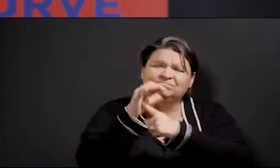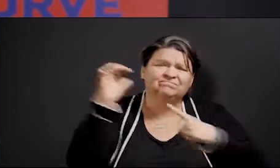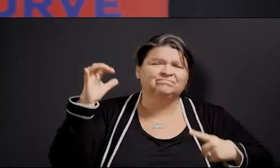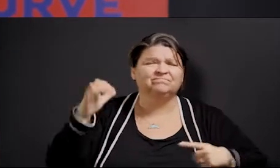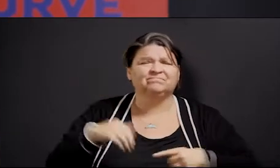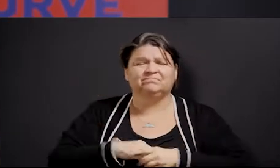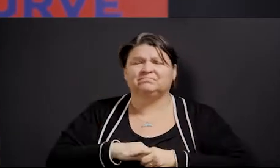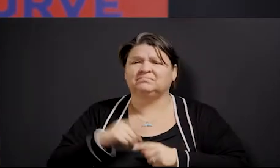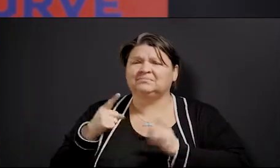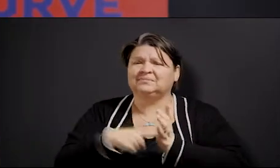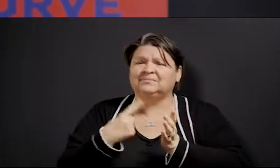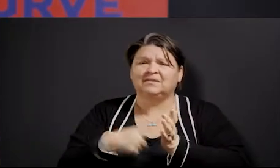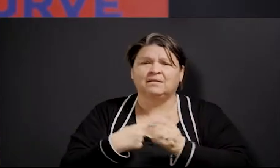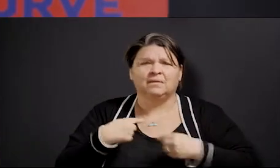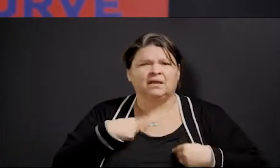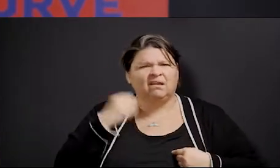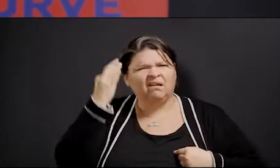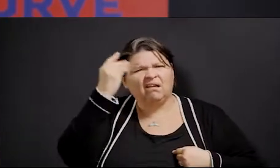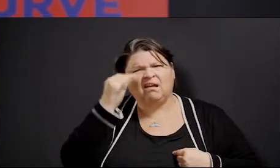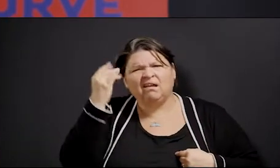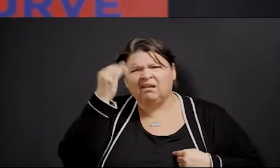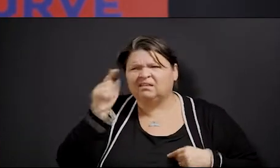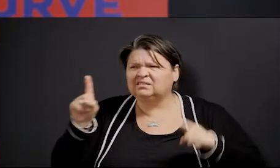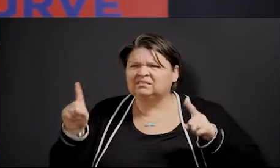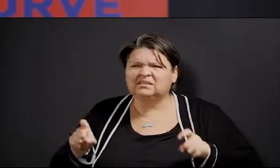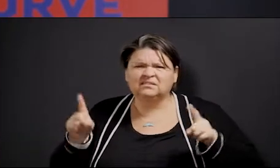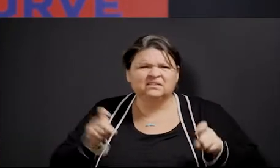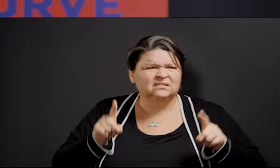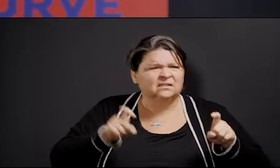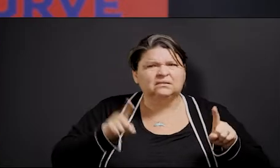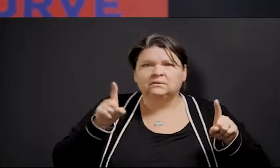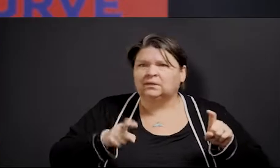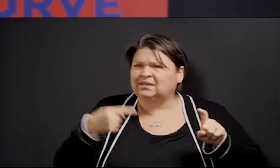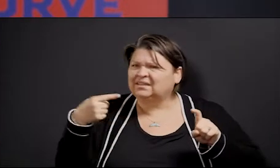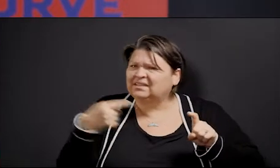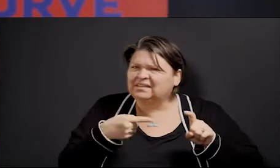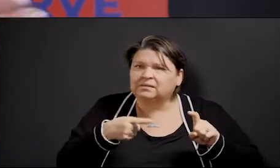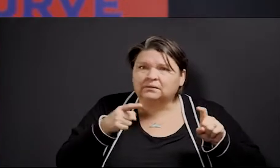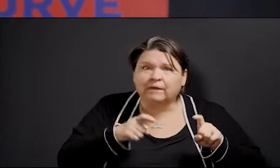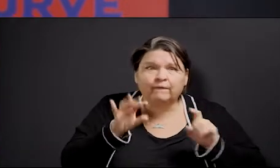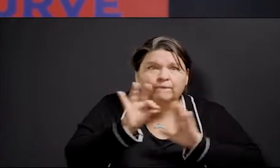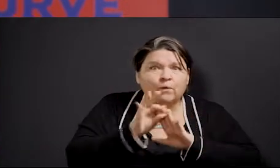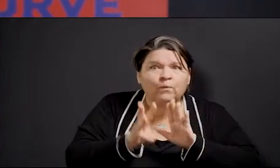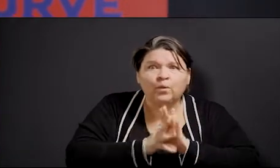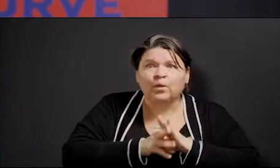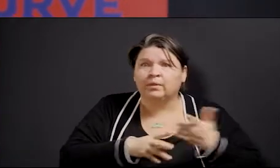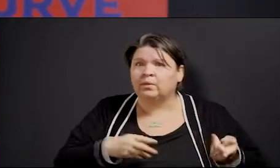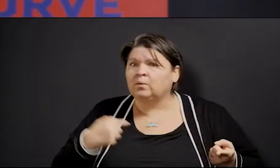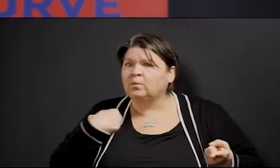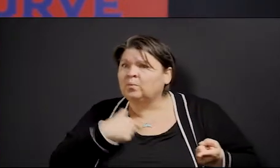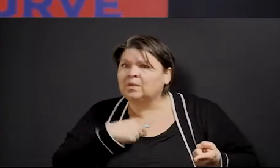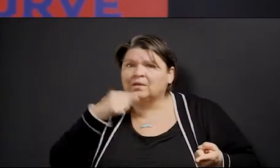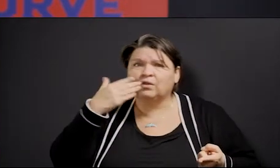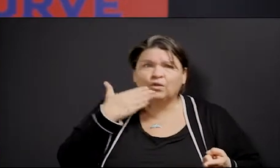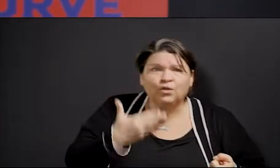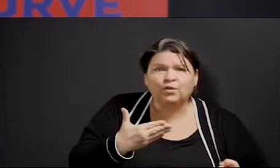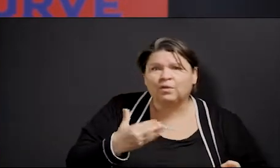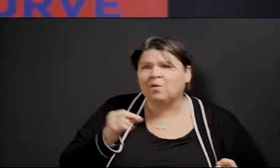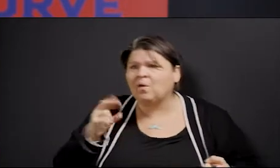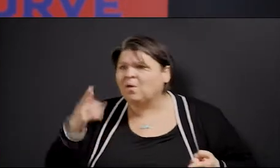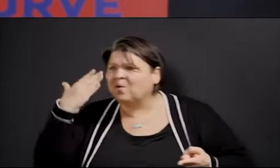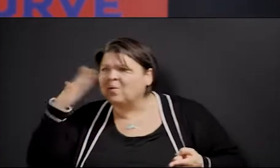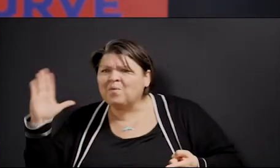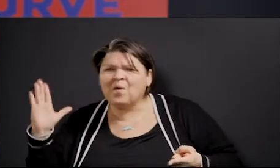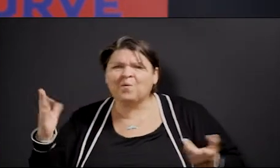just runs through my head and I'm going, I don't know whether I know where we're up or down on testing, but we've got experts like Keith to help us